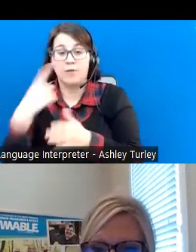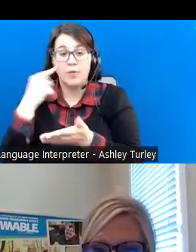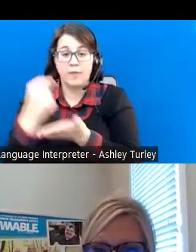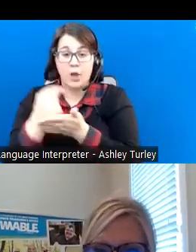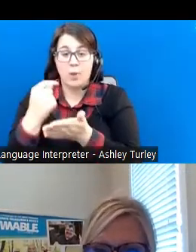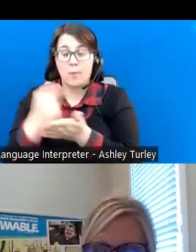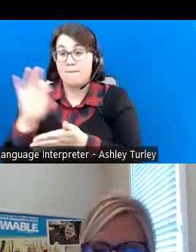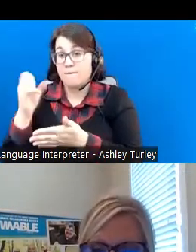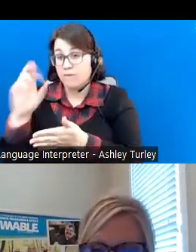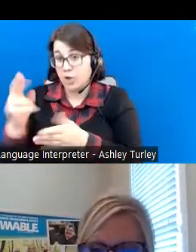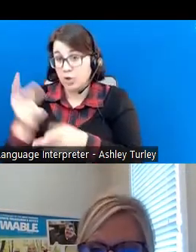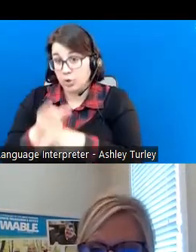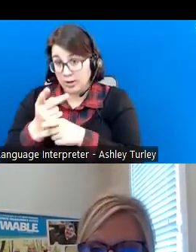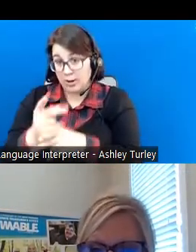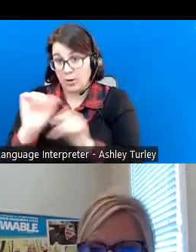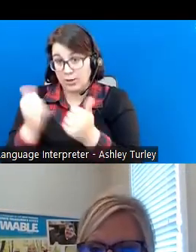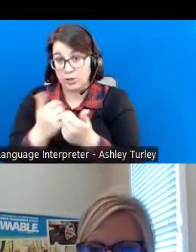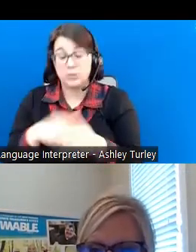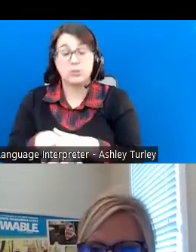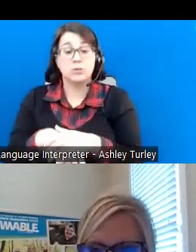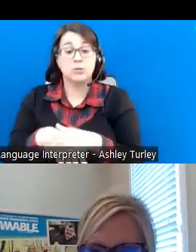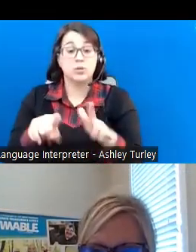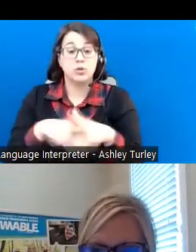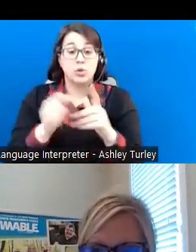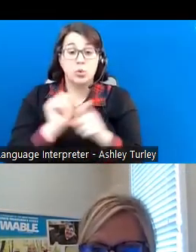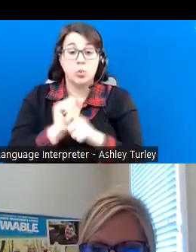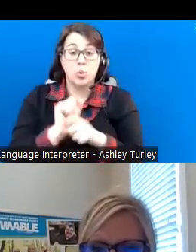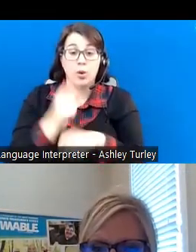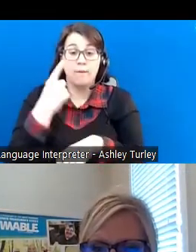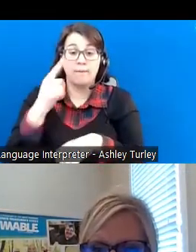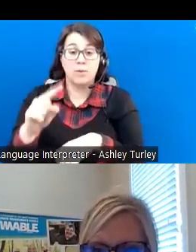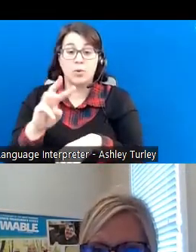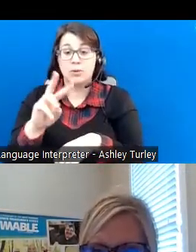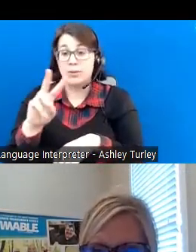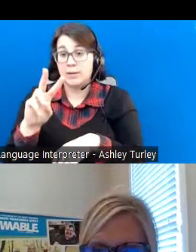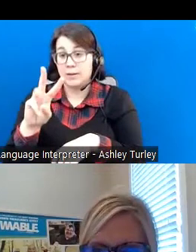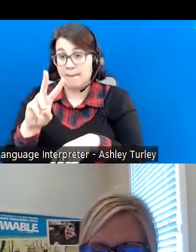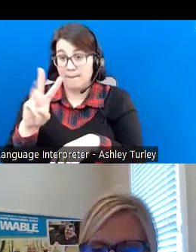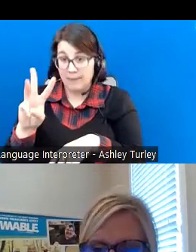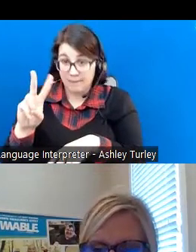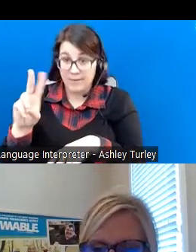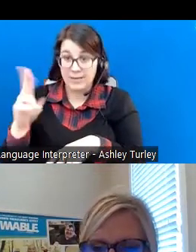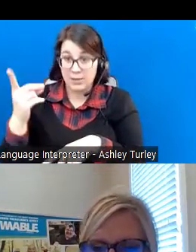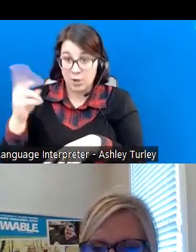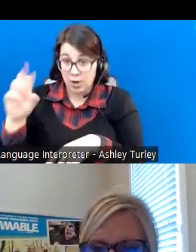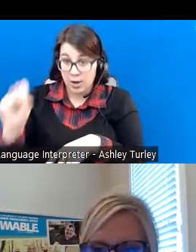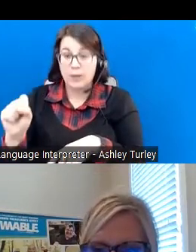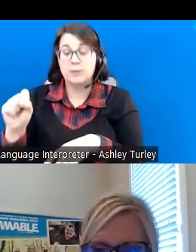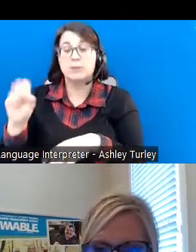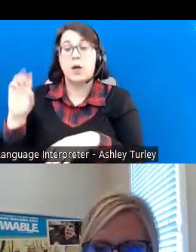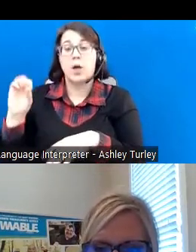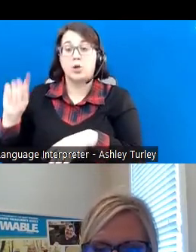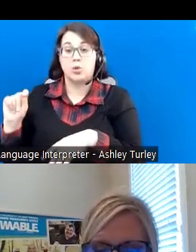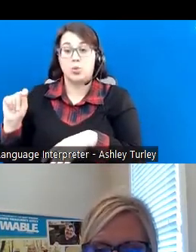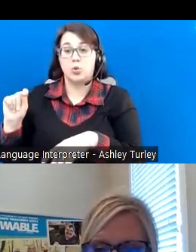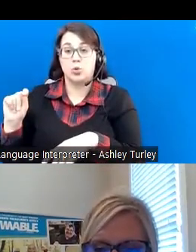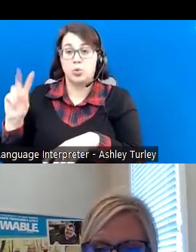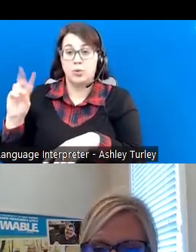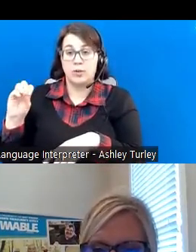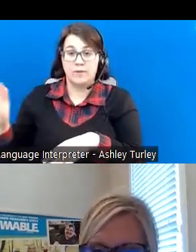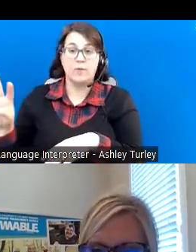working for the West Virginia Division of Rehabilitation Services as a rehab counselor in October of 2004,